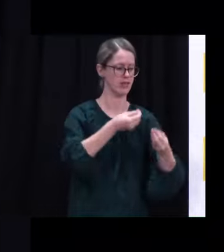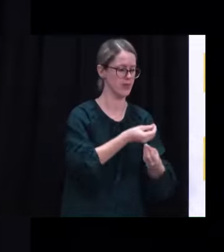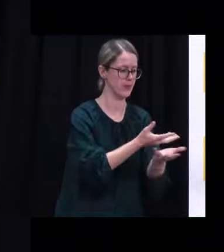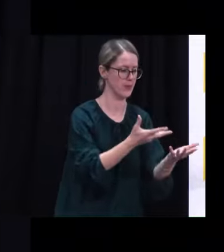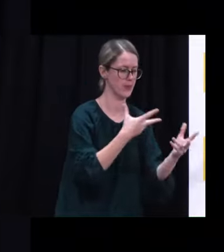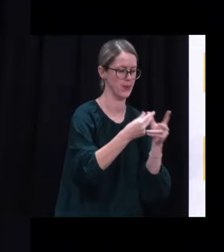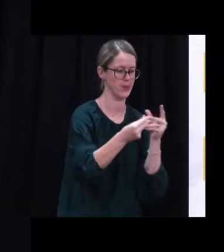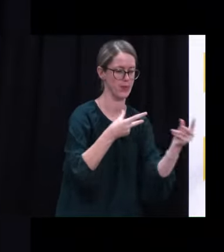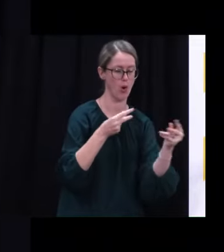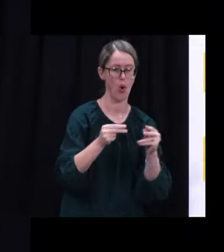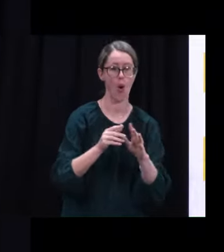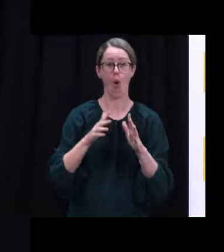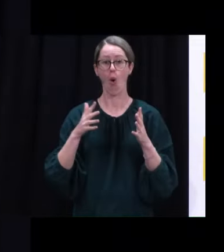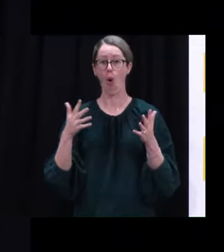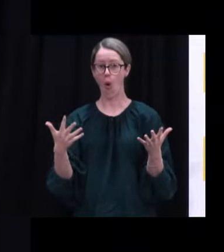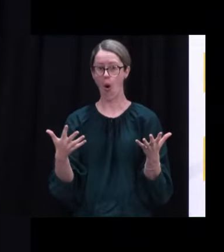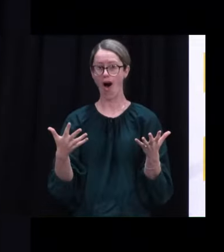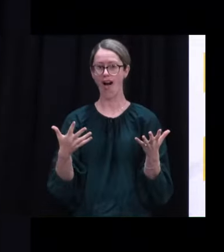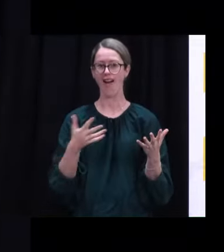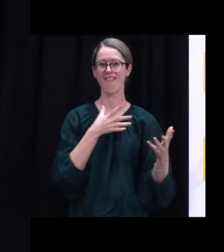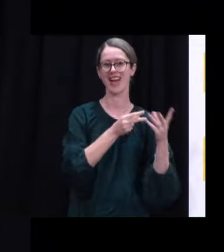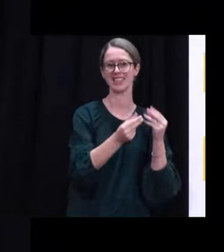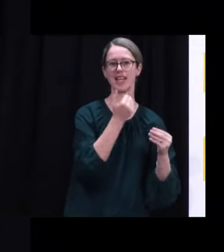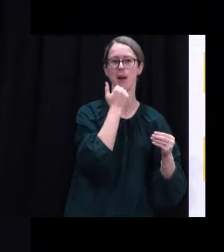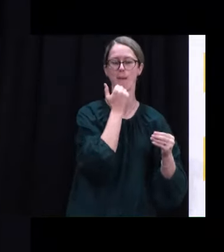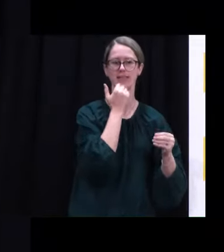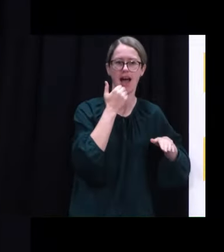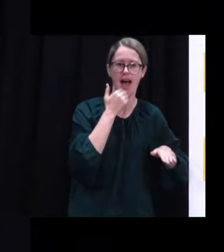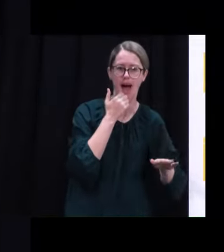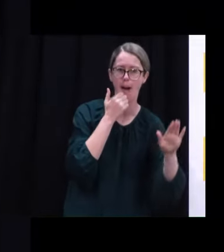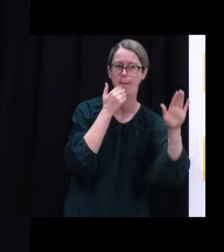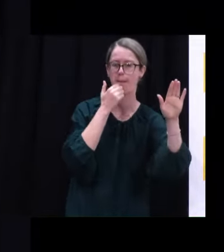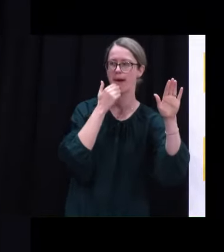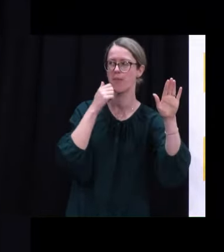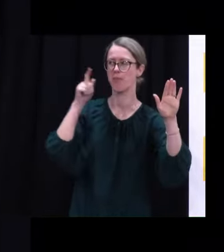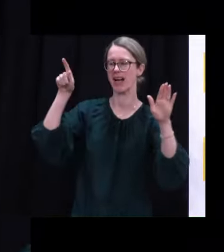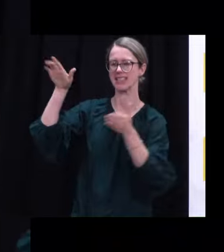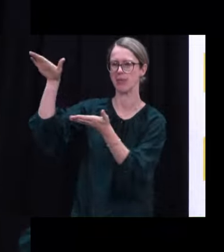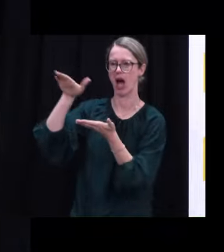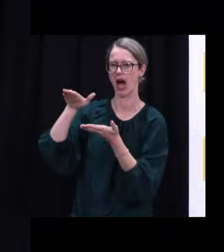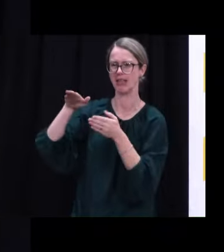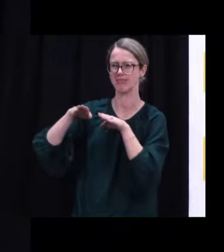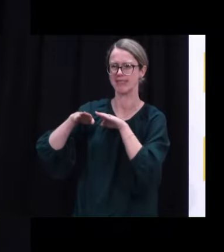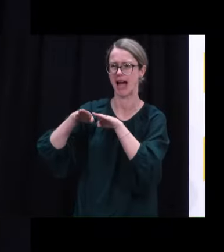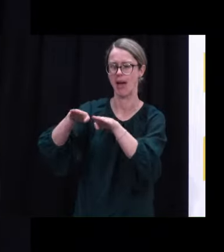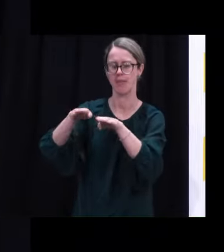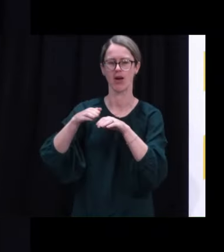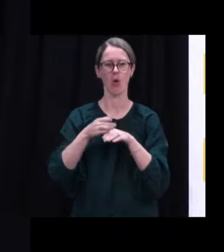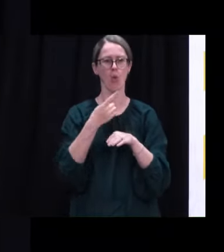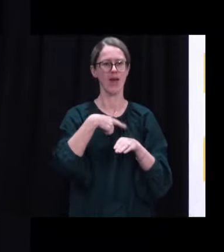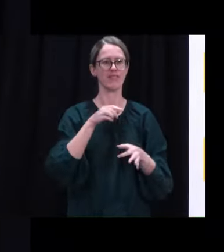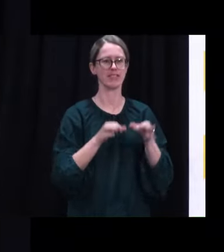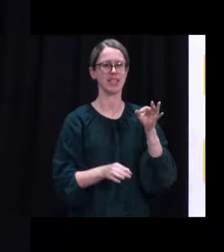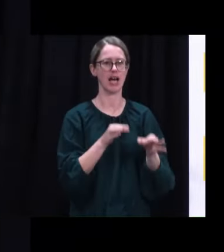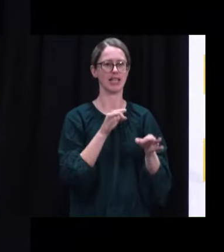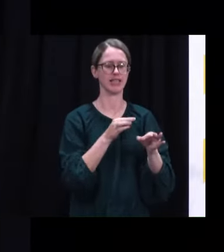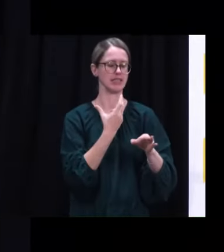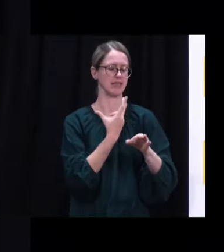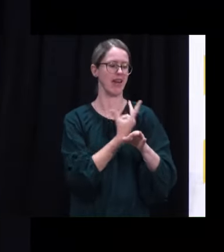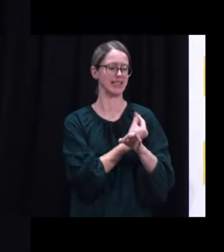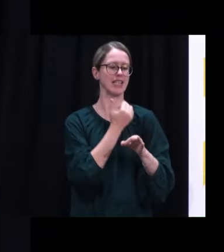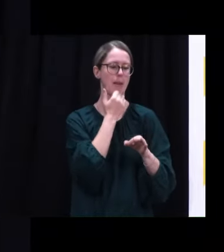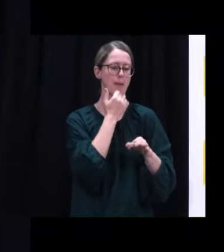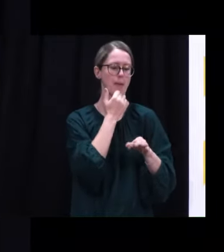stand up additional surge capacity. We chose to stand up extra capacity, we've experienced demand